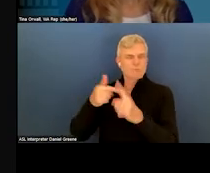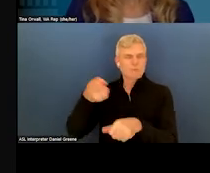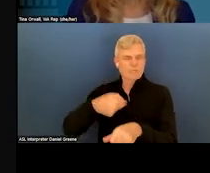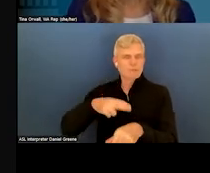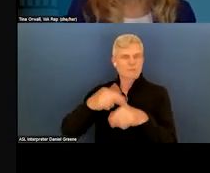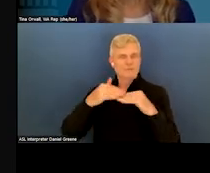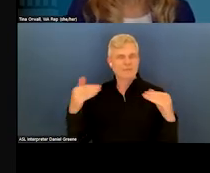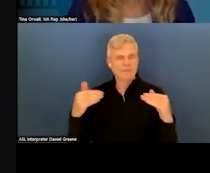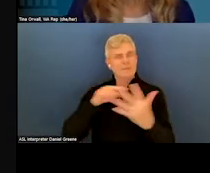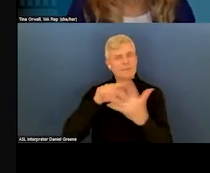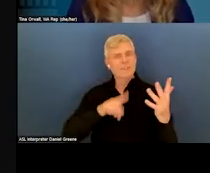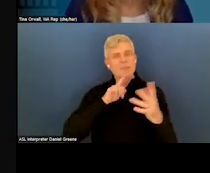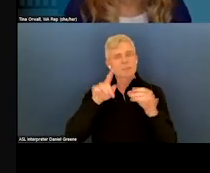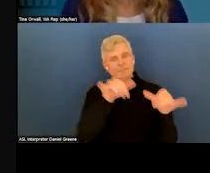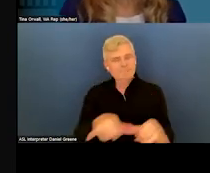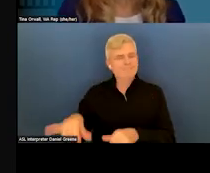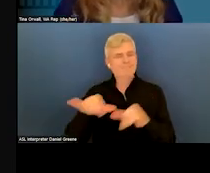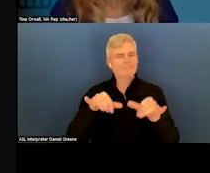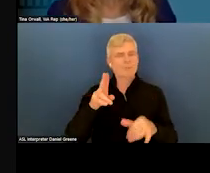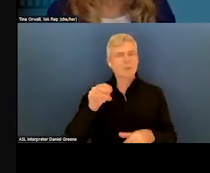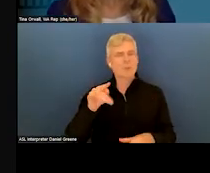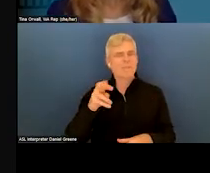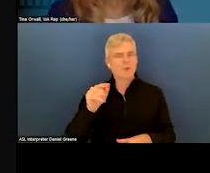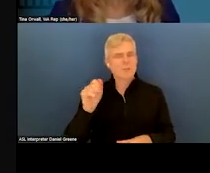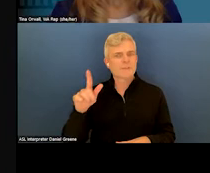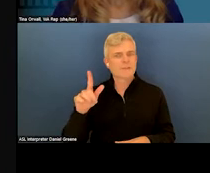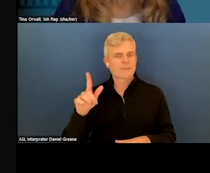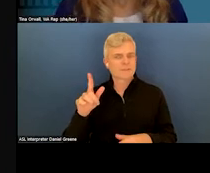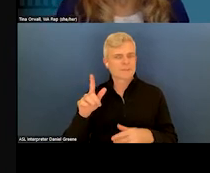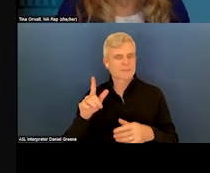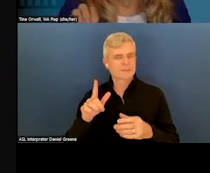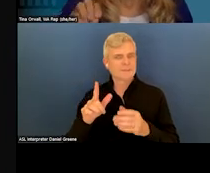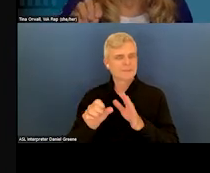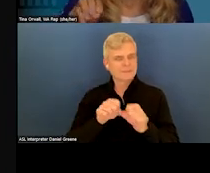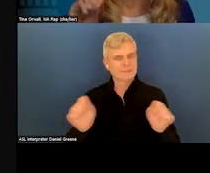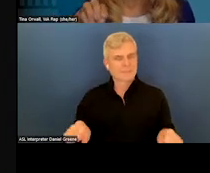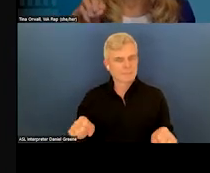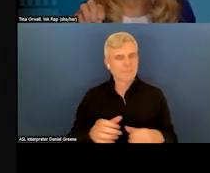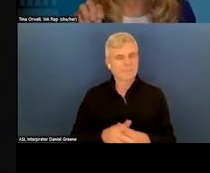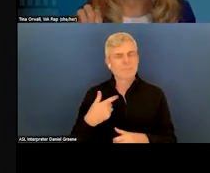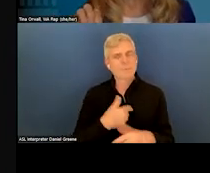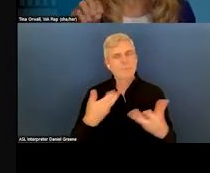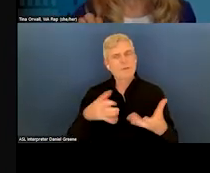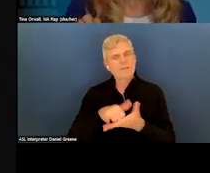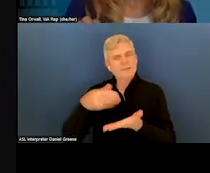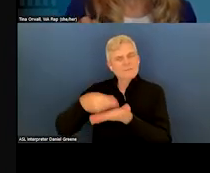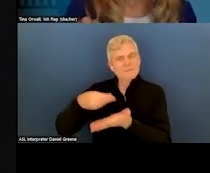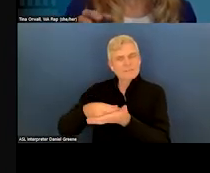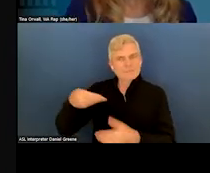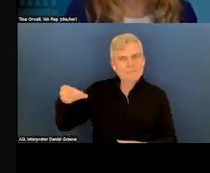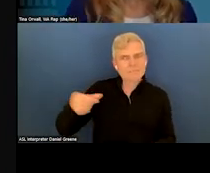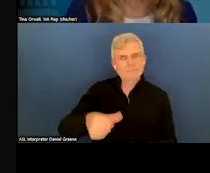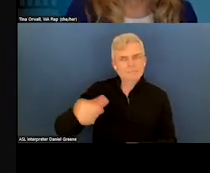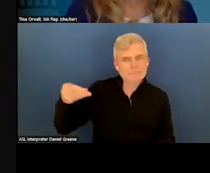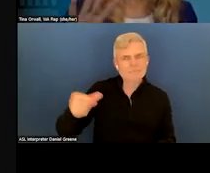right? And so, we want to make sure we're putting that ongoing funding. You know, I think one of the things is some states